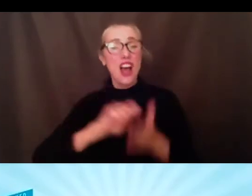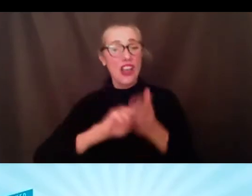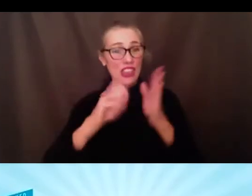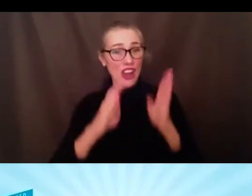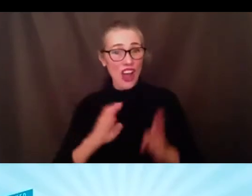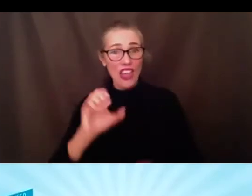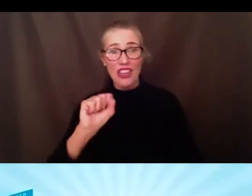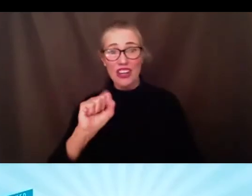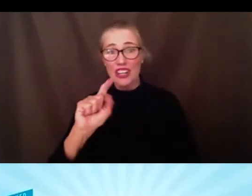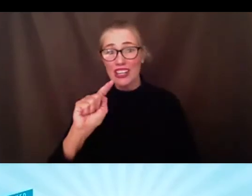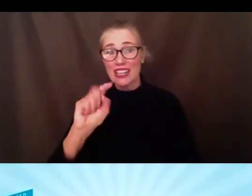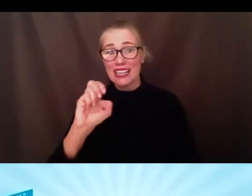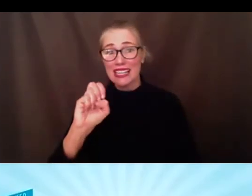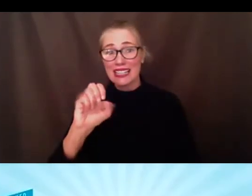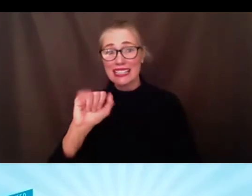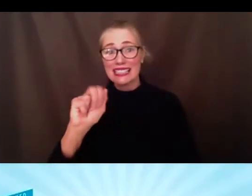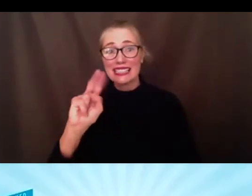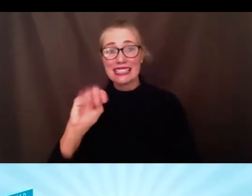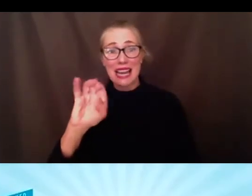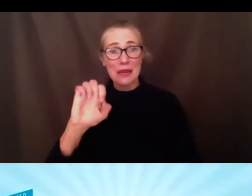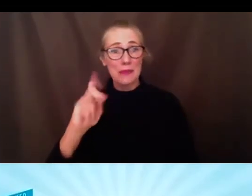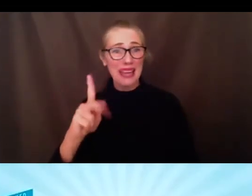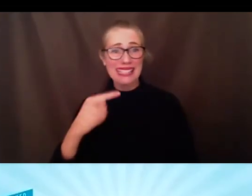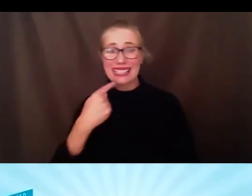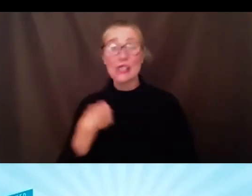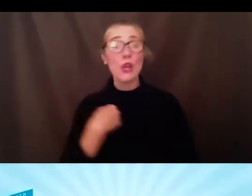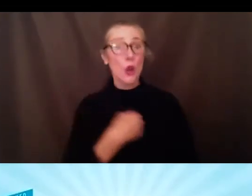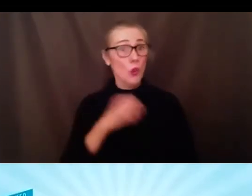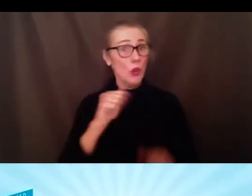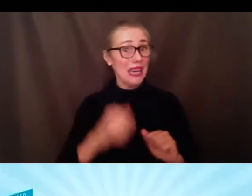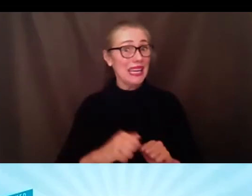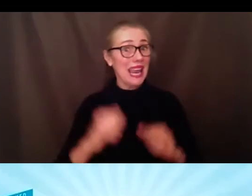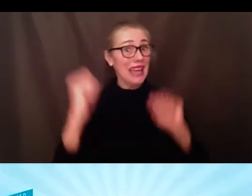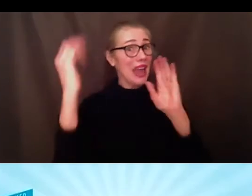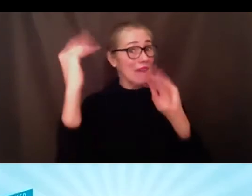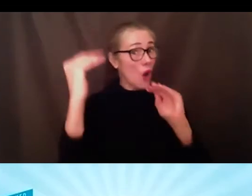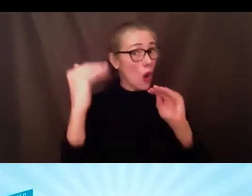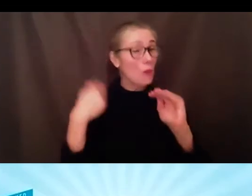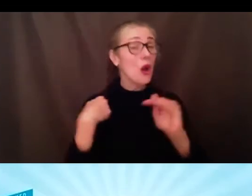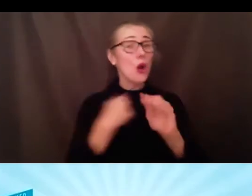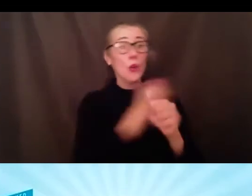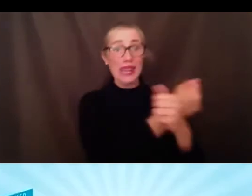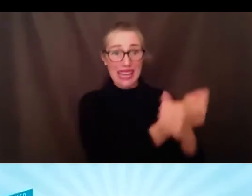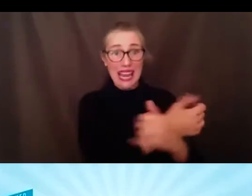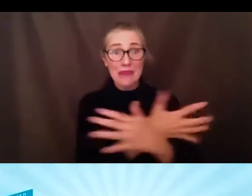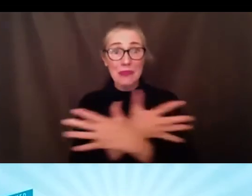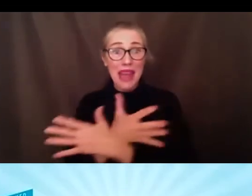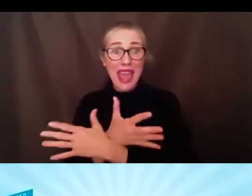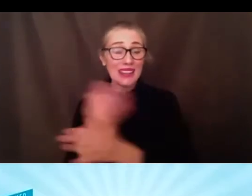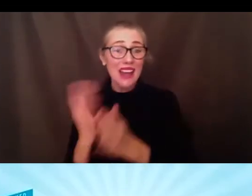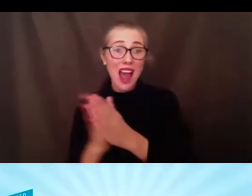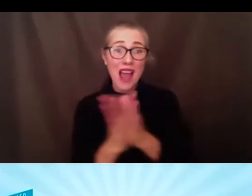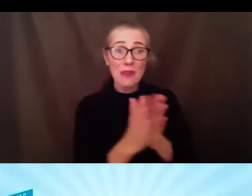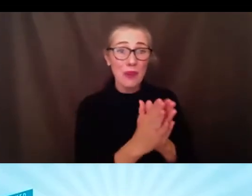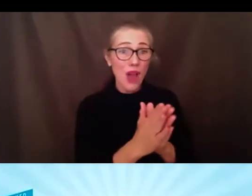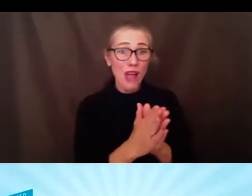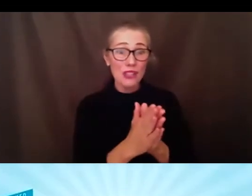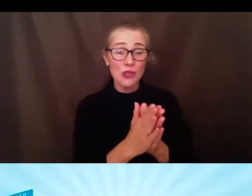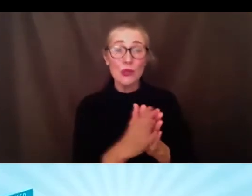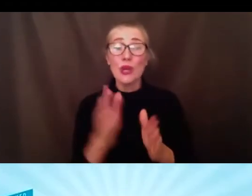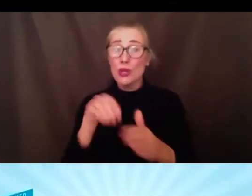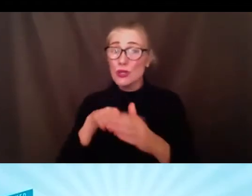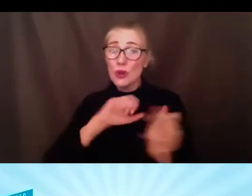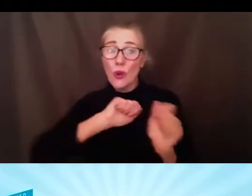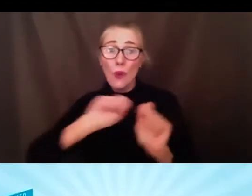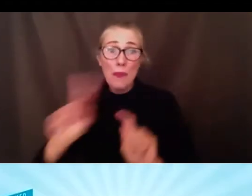continues to conspire against us i applaud you all for your commitment and many months of planning to find a way back to school but i implore you